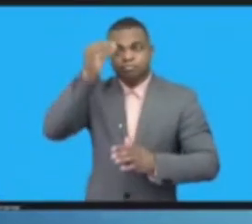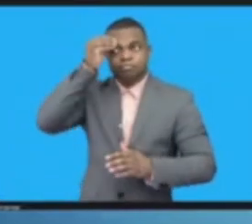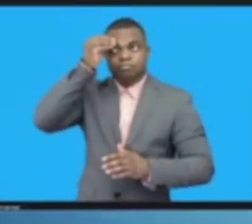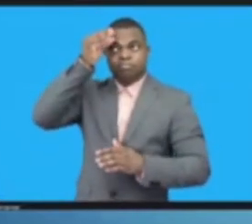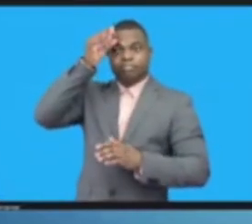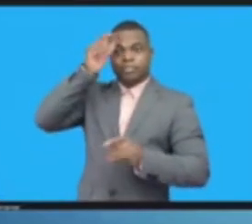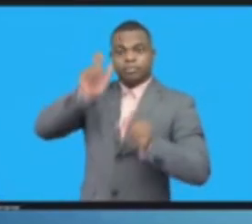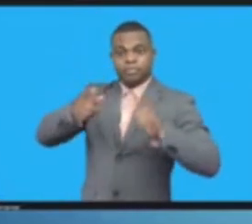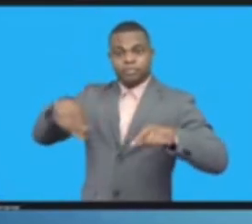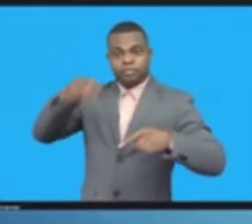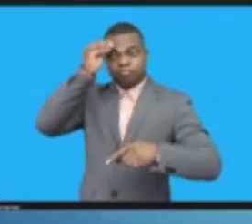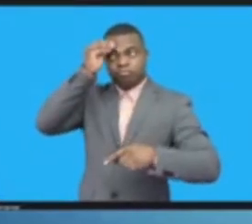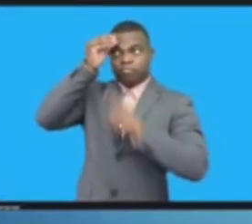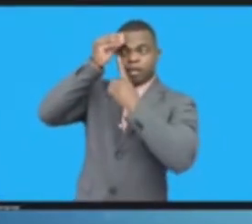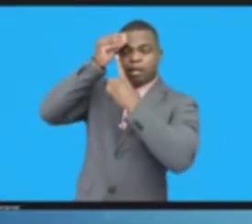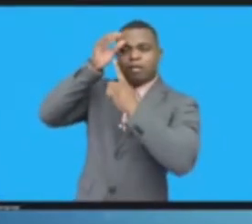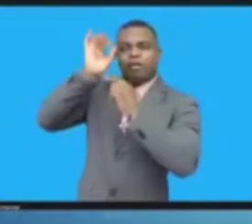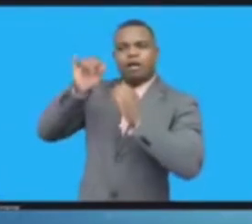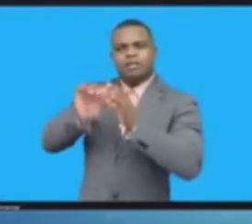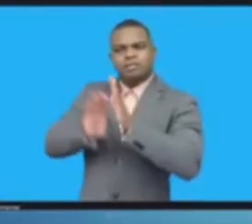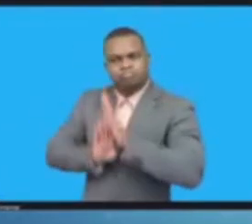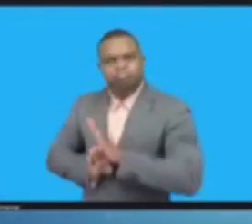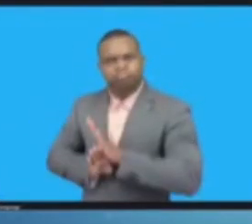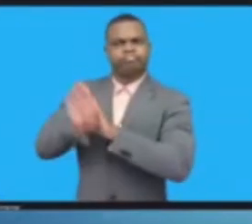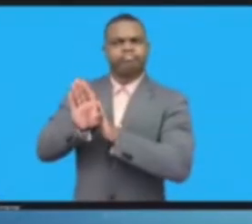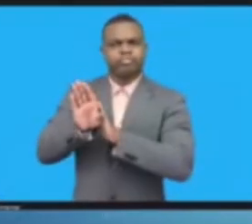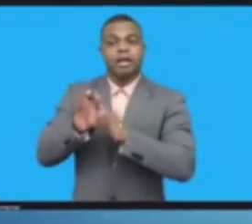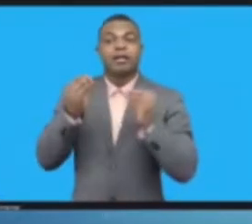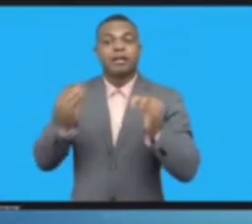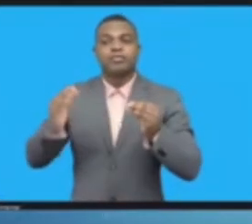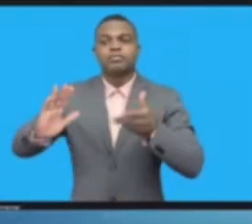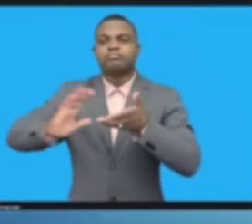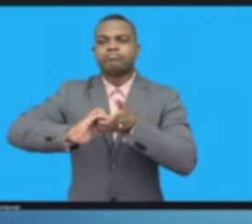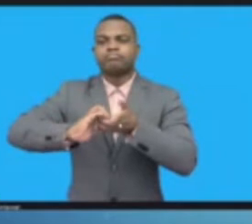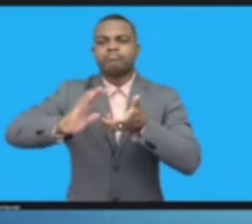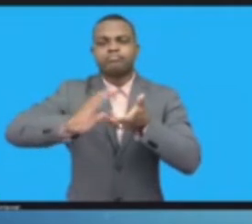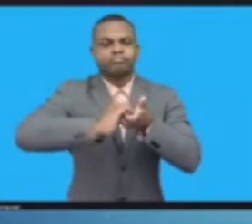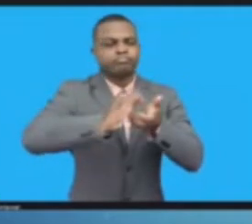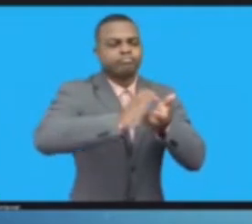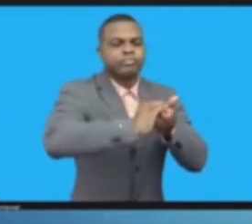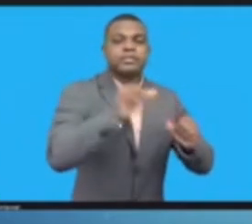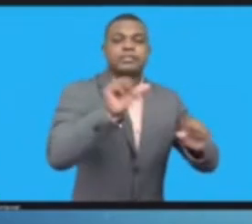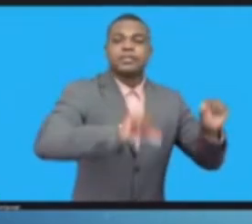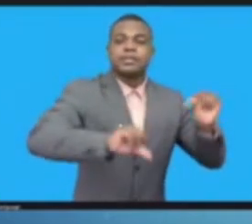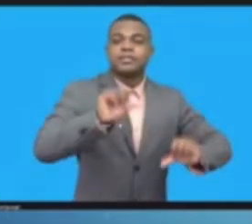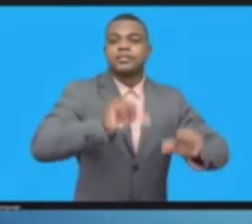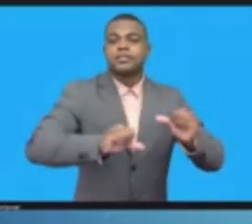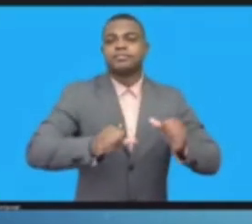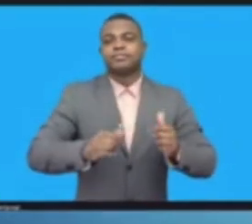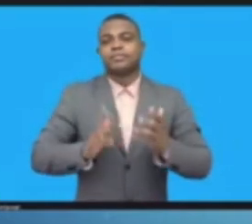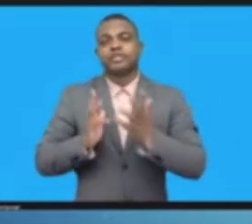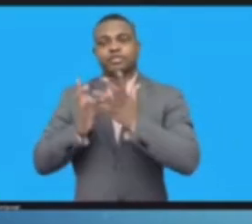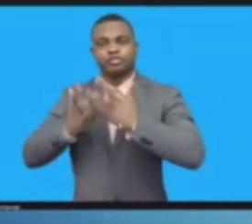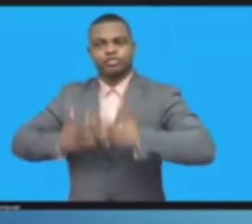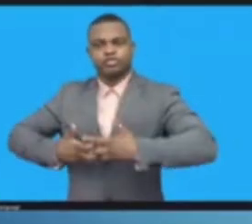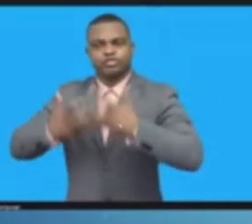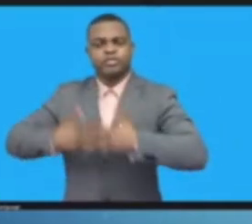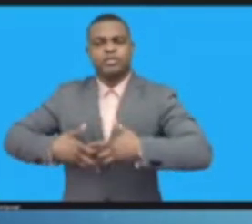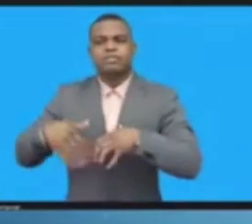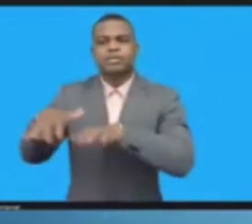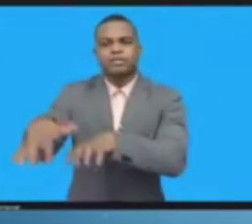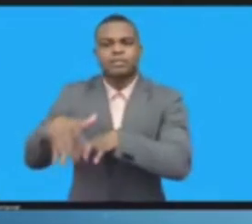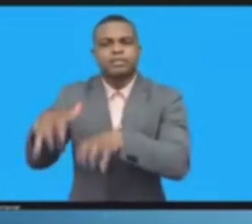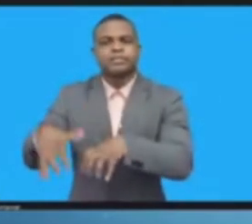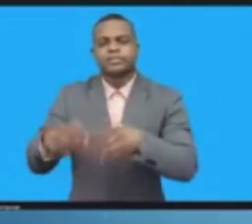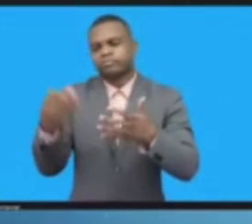never attain the SDGs, those 17 SDGs, without the power of ICTs.